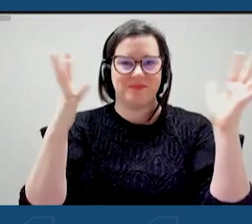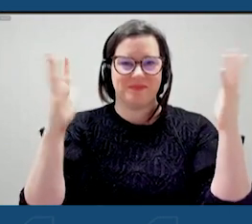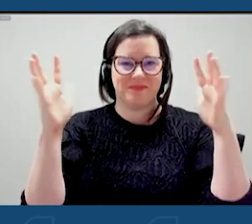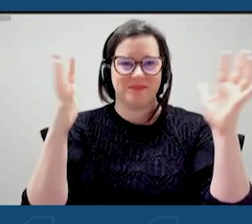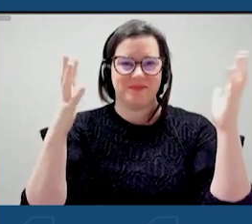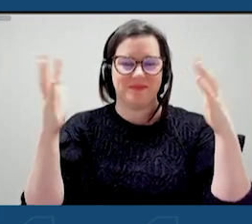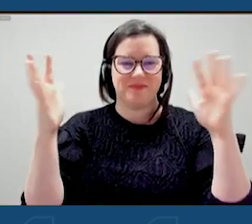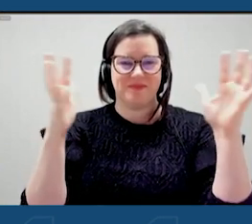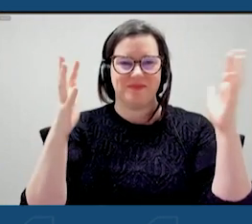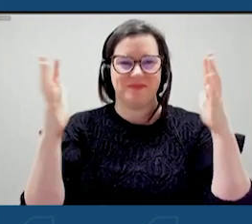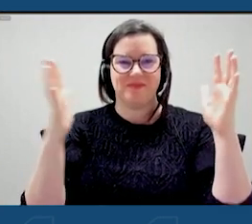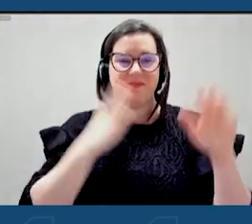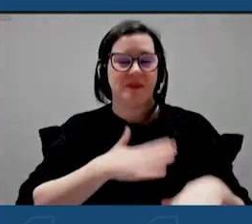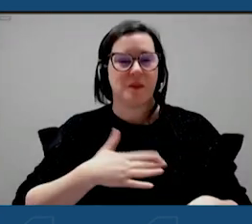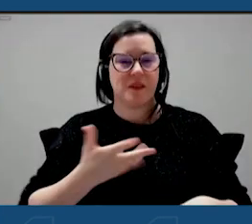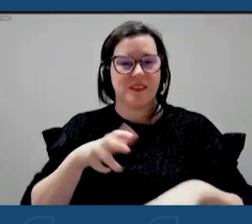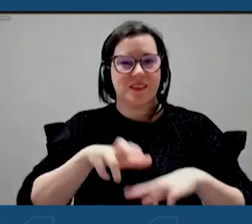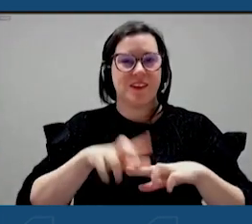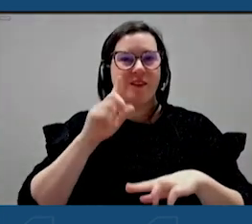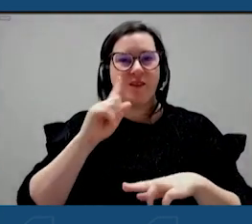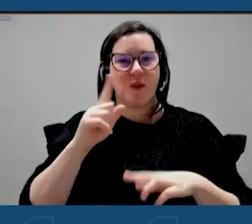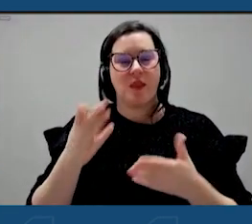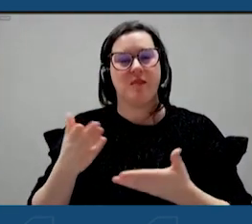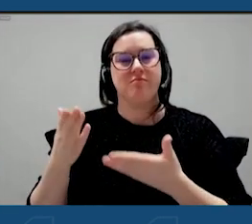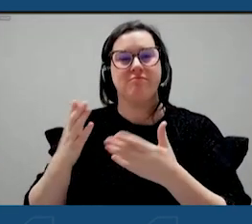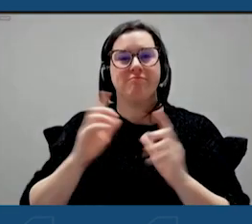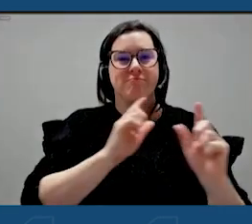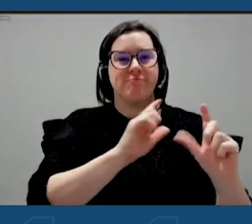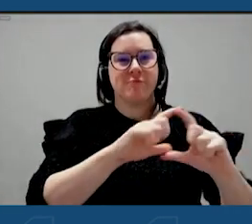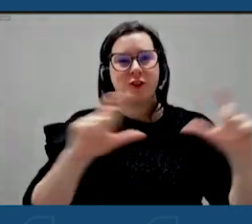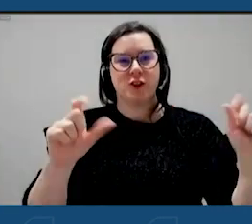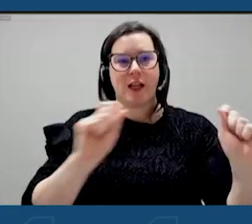Please remain seated for the presentations of the checks.